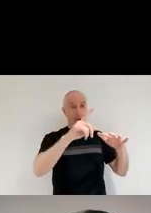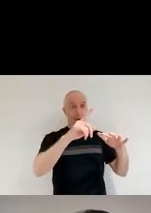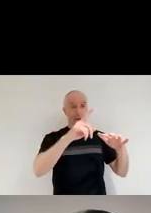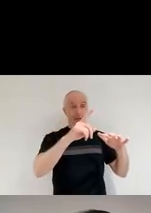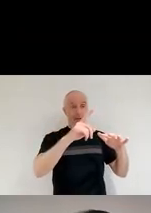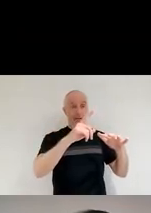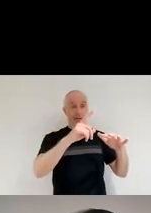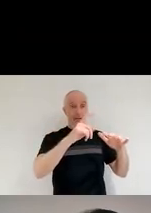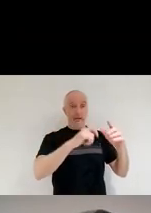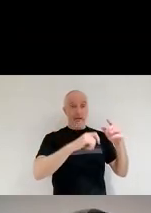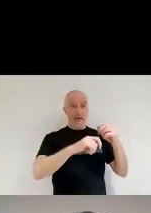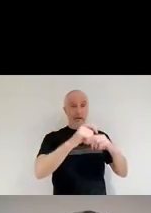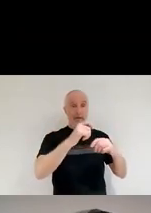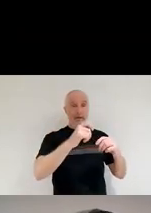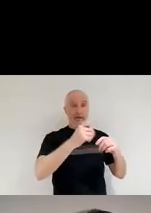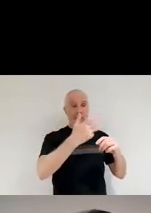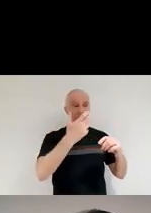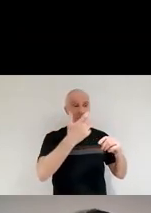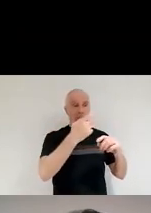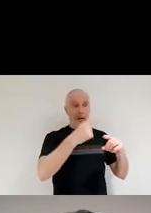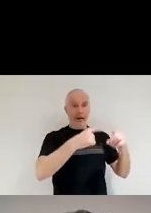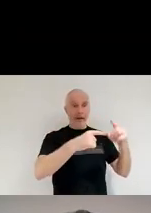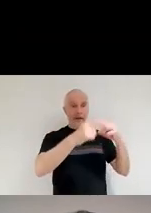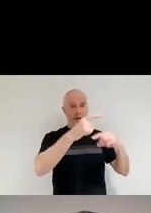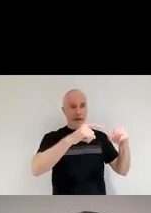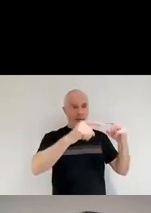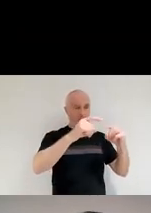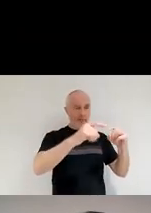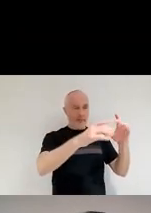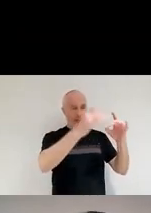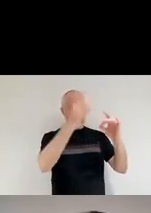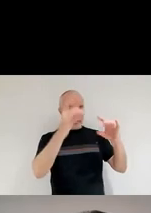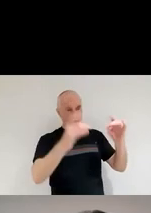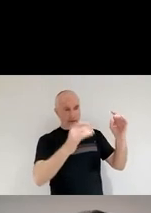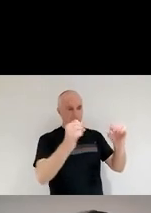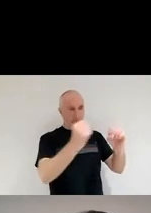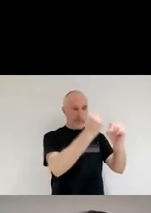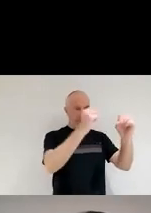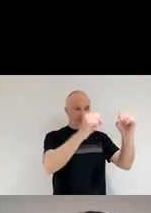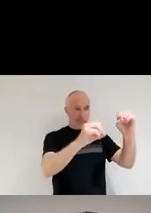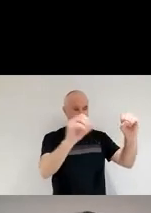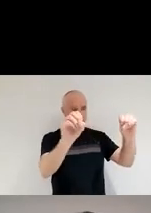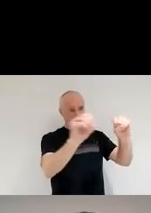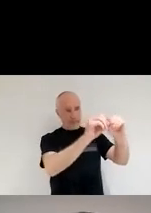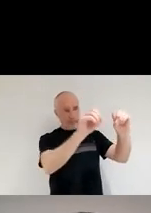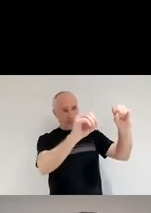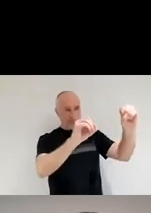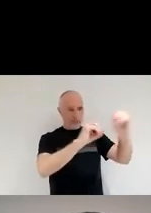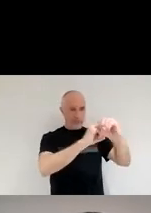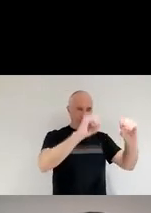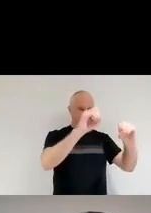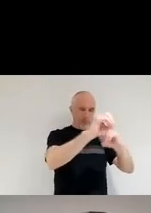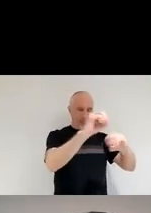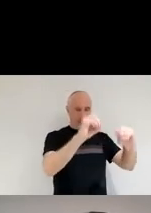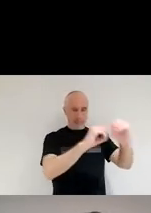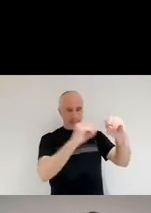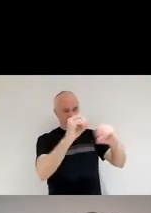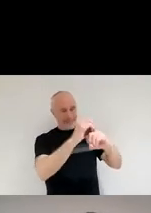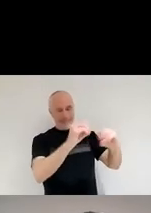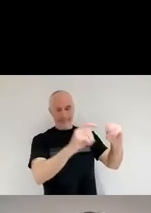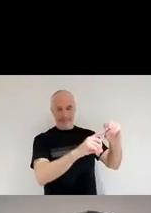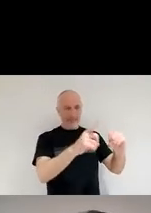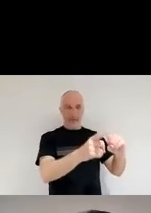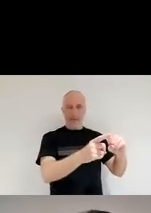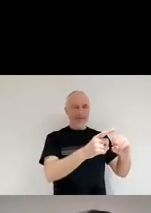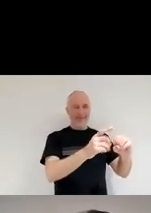energy and they start kind of dancing around and colliding with each other. And that use really is bad news for dust. It, they